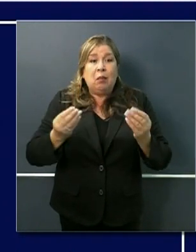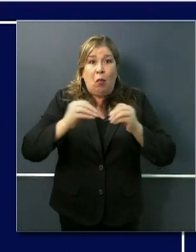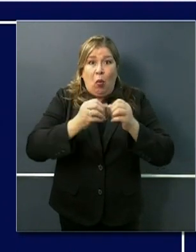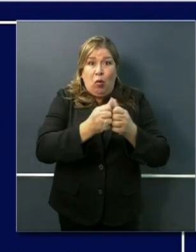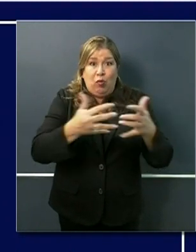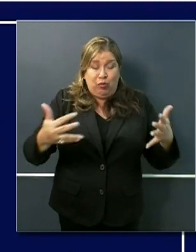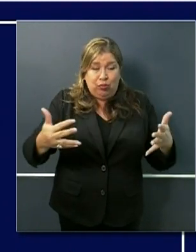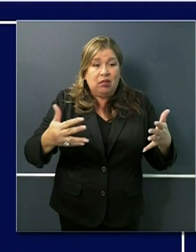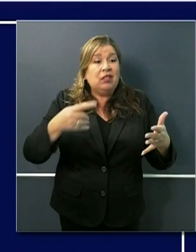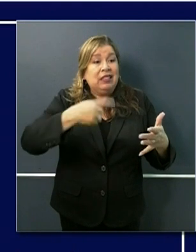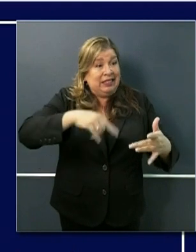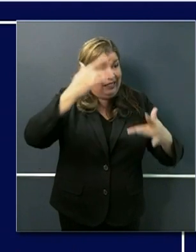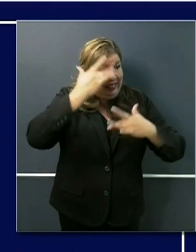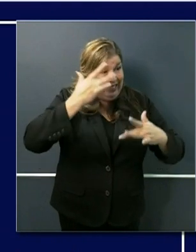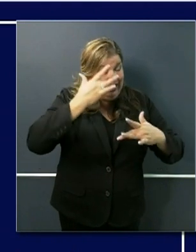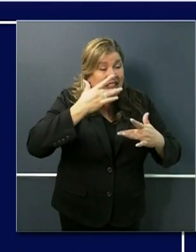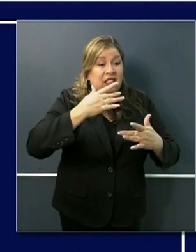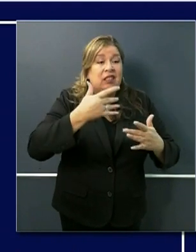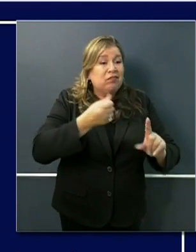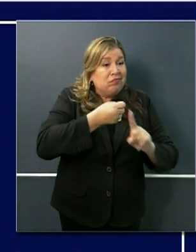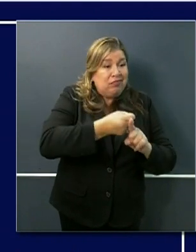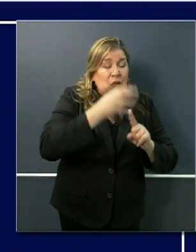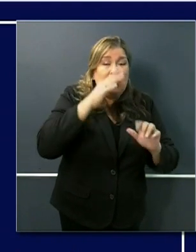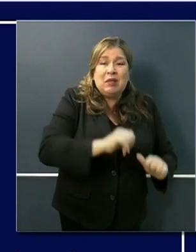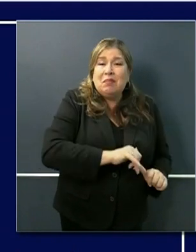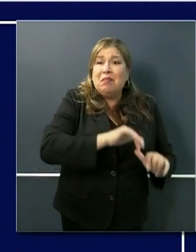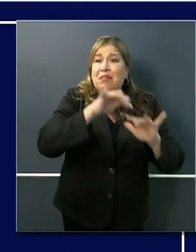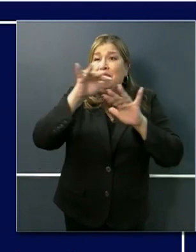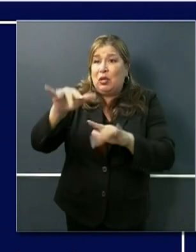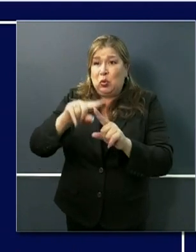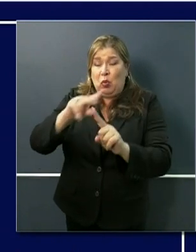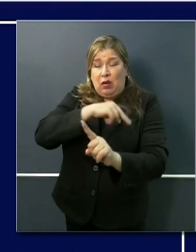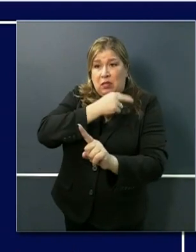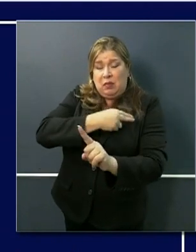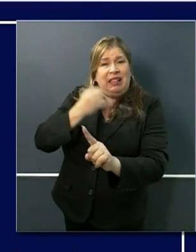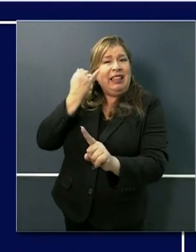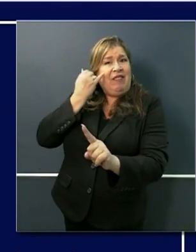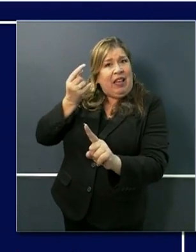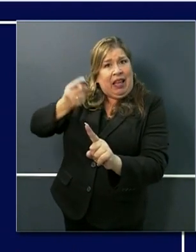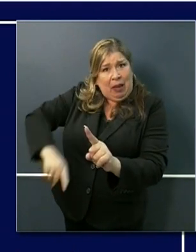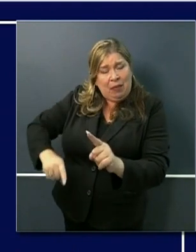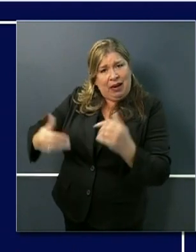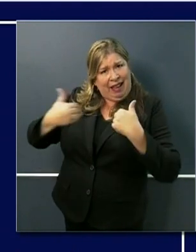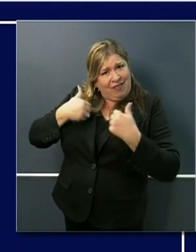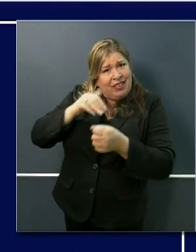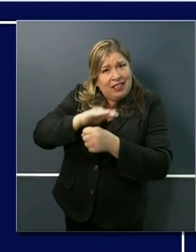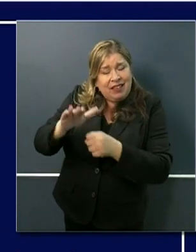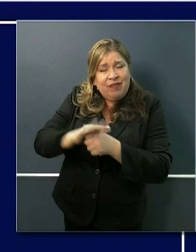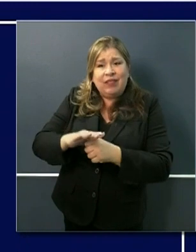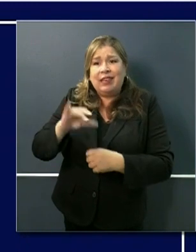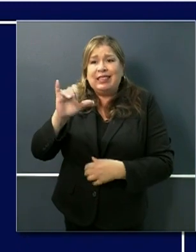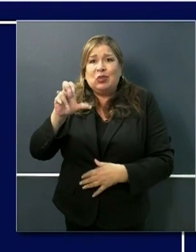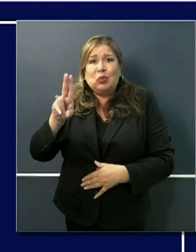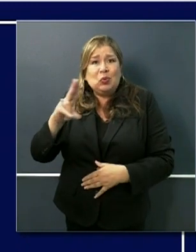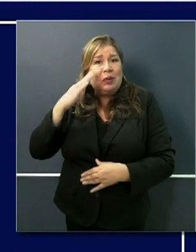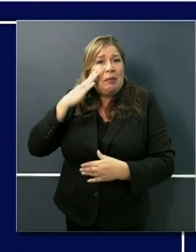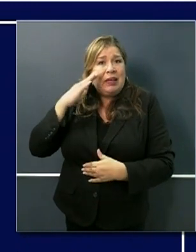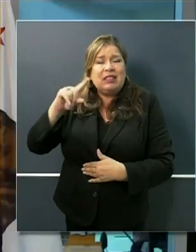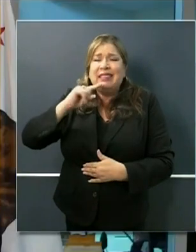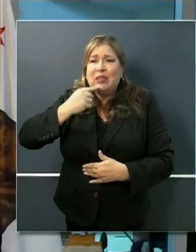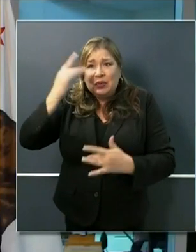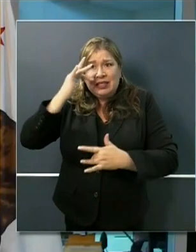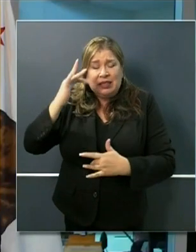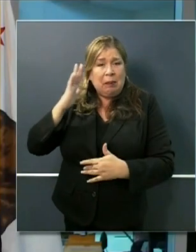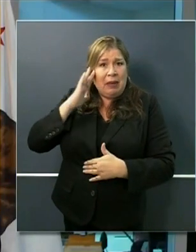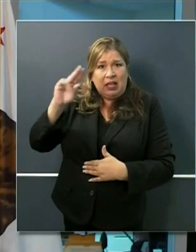adequate bed capacity staff and supplies such as ventilators and masks over the past few weeks you've heard again and again all of the hard work we've been